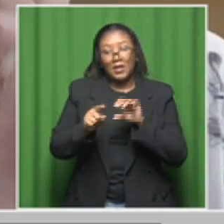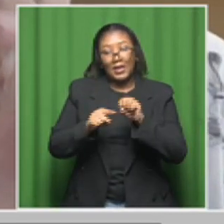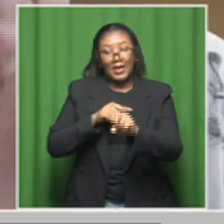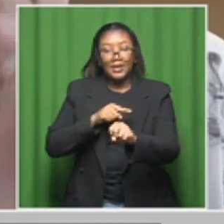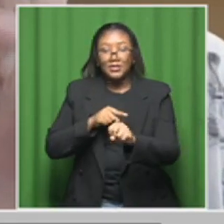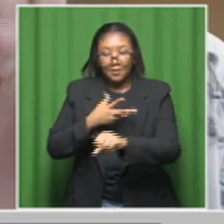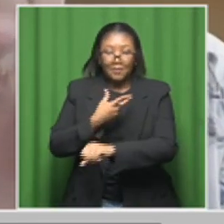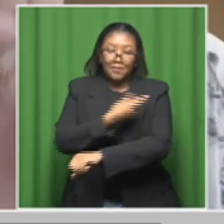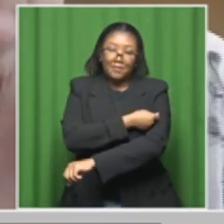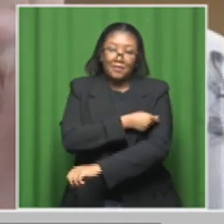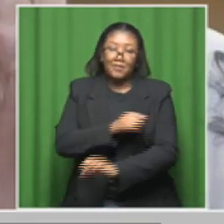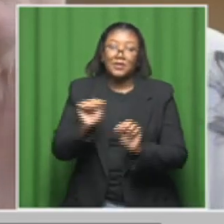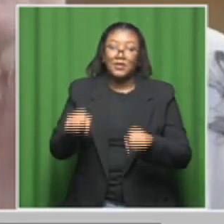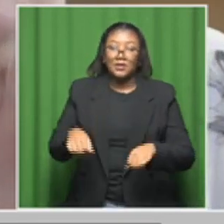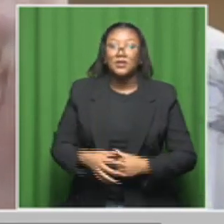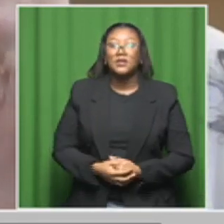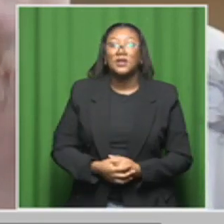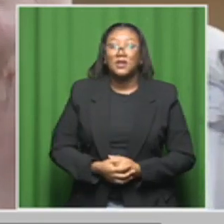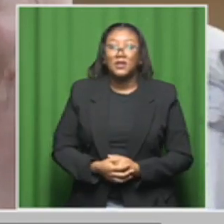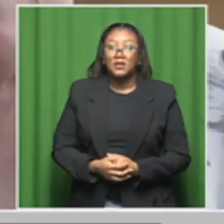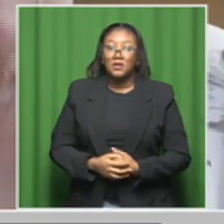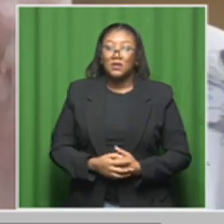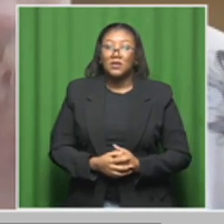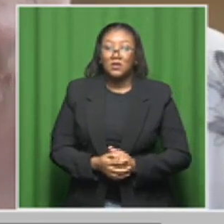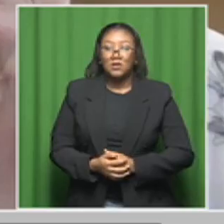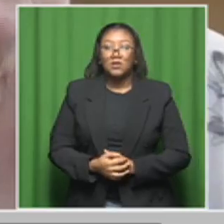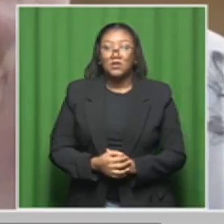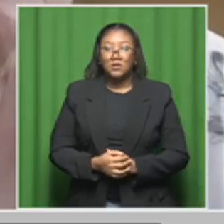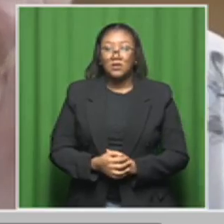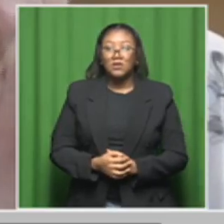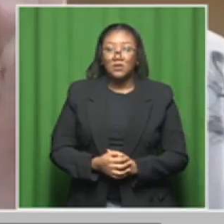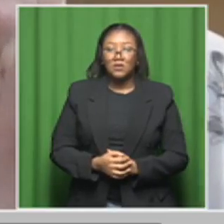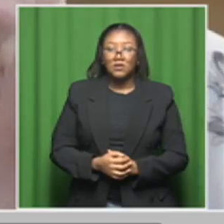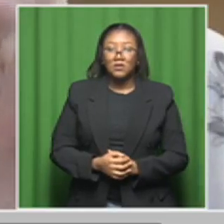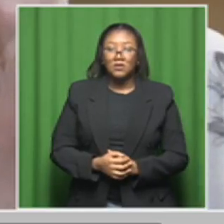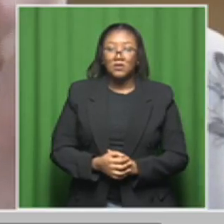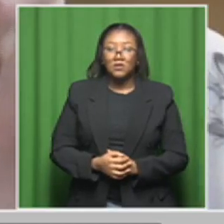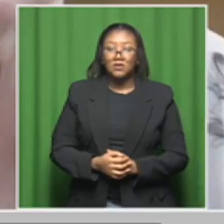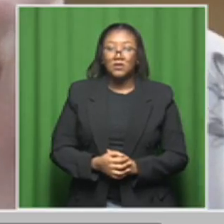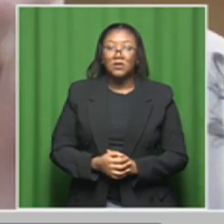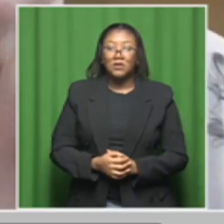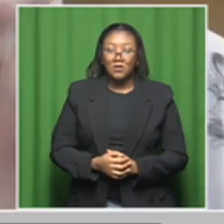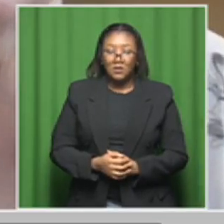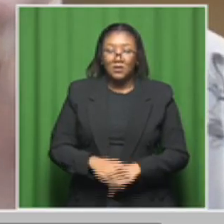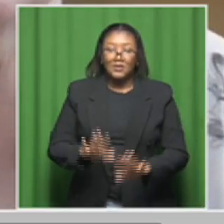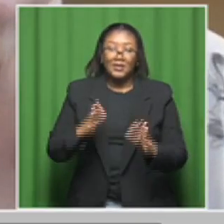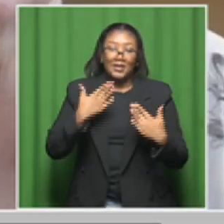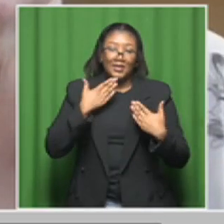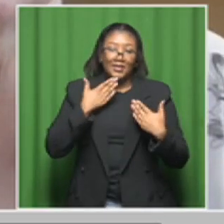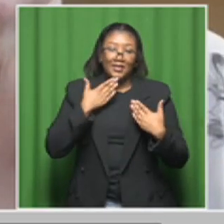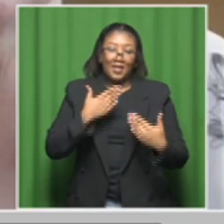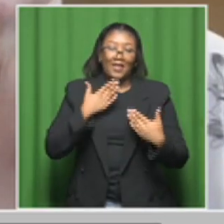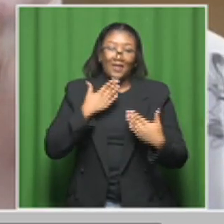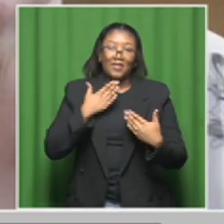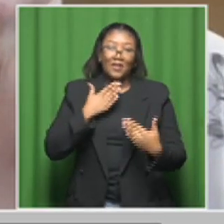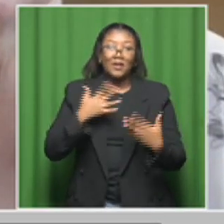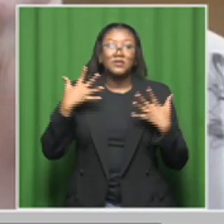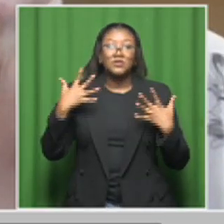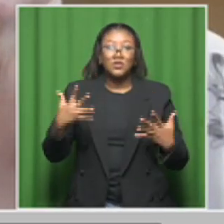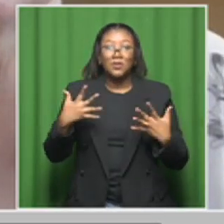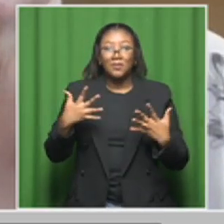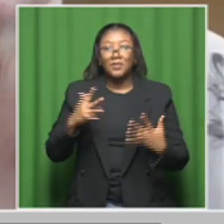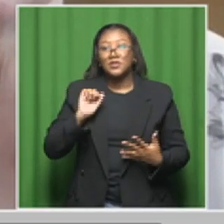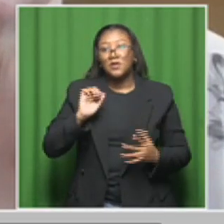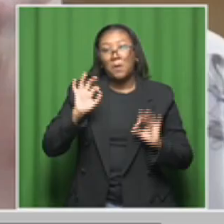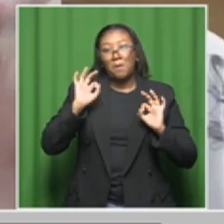doses to catch those up until they are 14 years of age. Dr. Bamford, thank you so much. Such an important